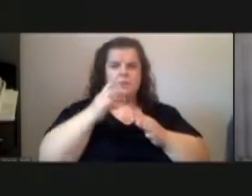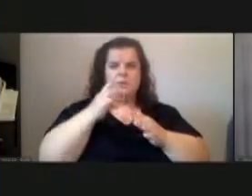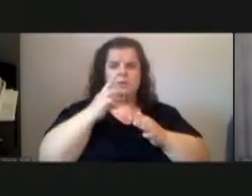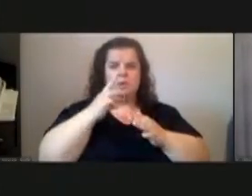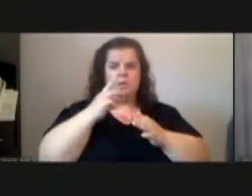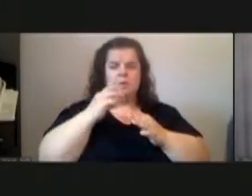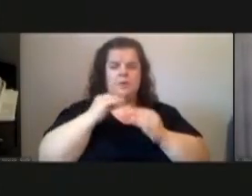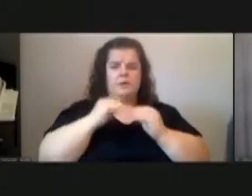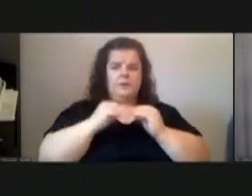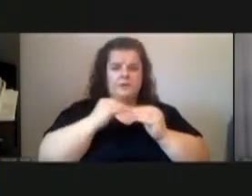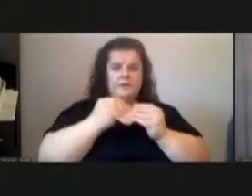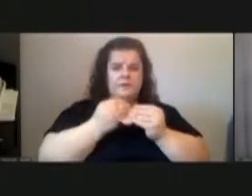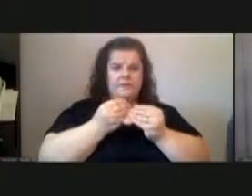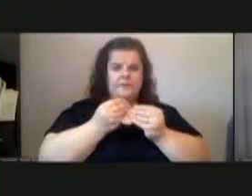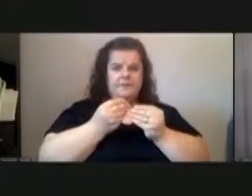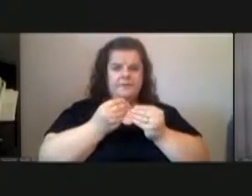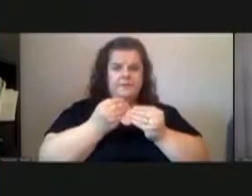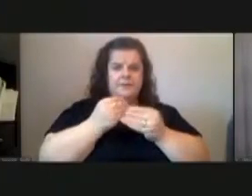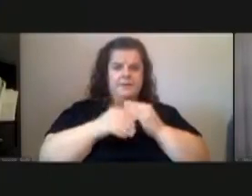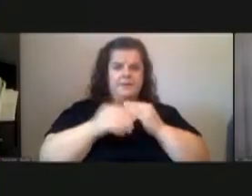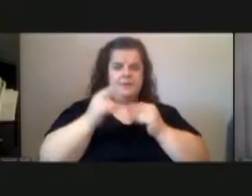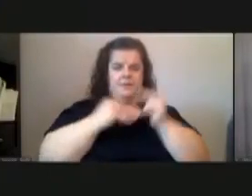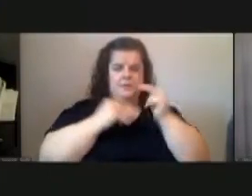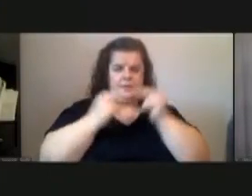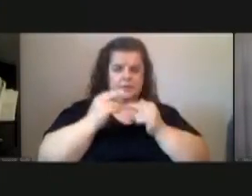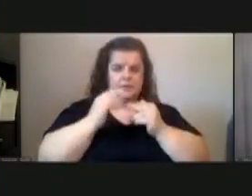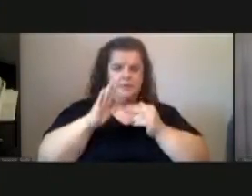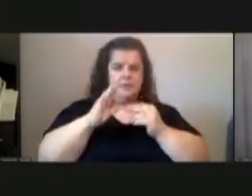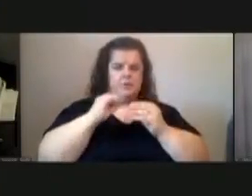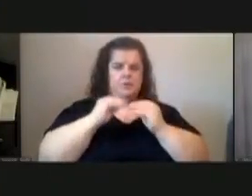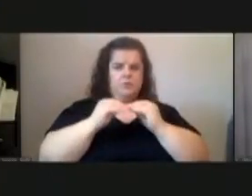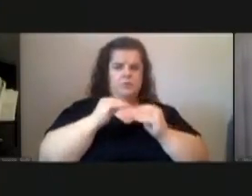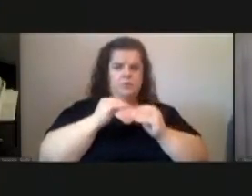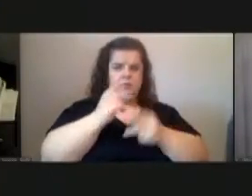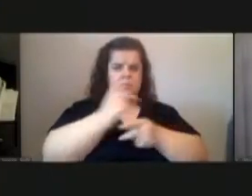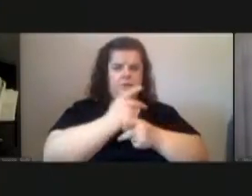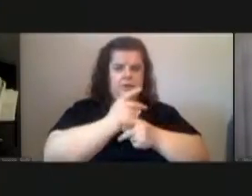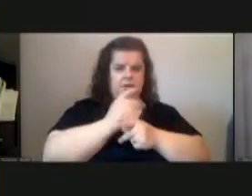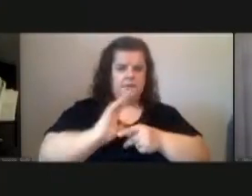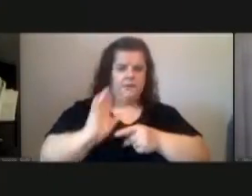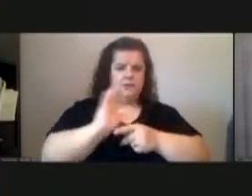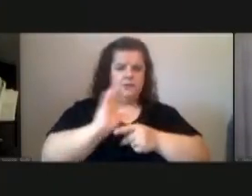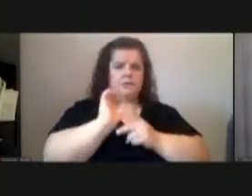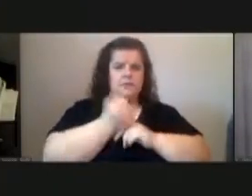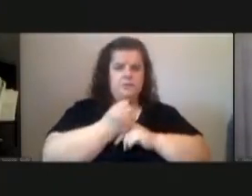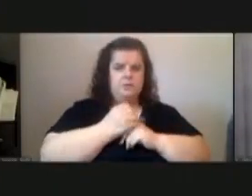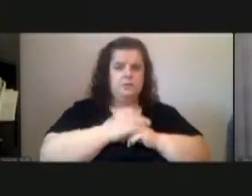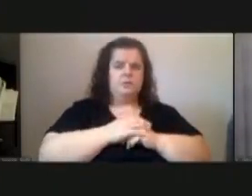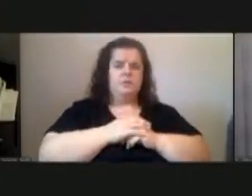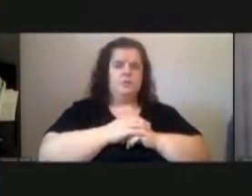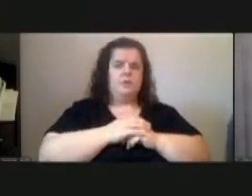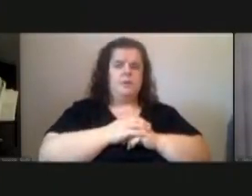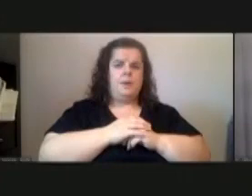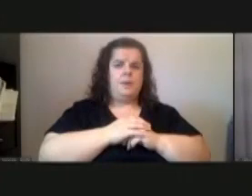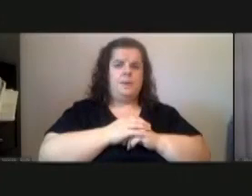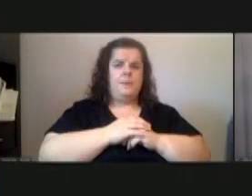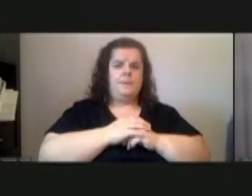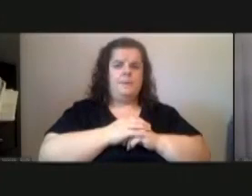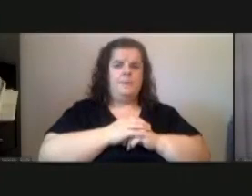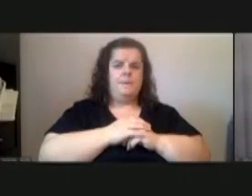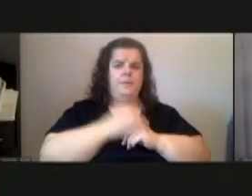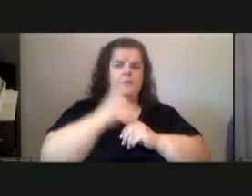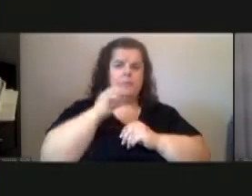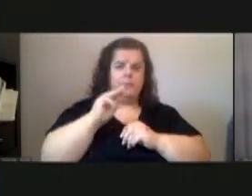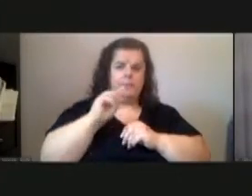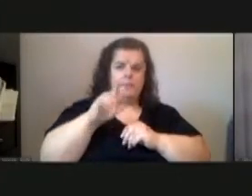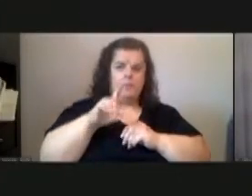shaft of the building um so those repairs were to address those situations normal what we would consider you know in